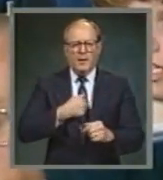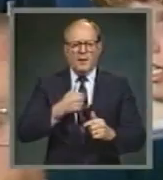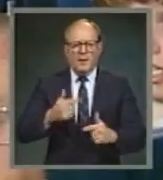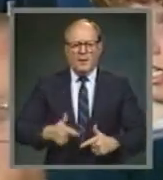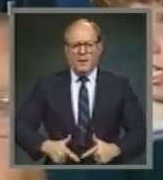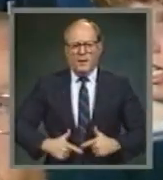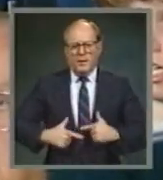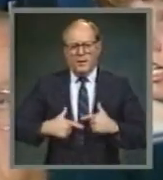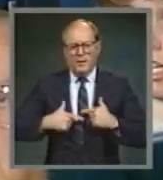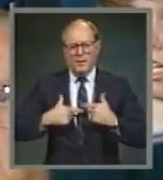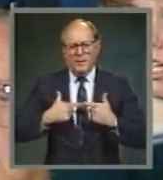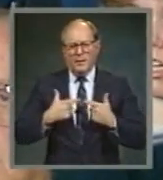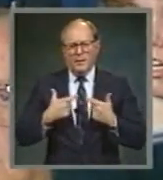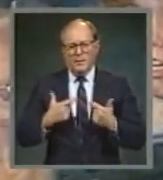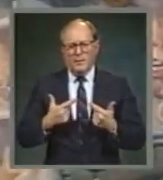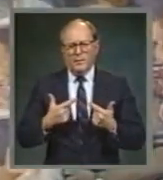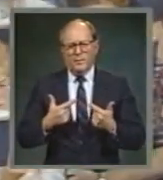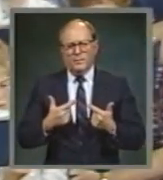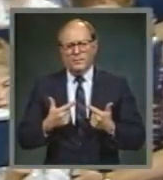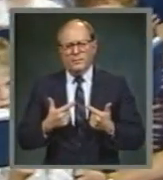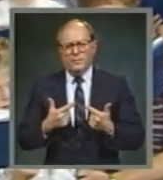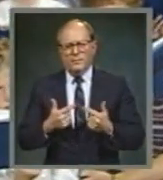me live